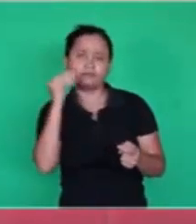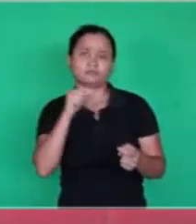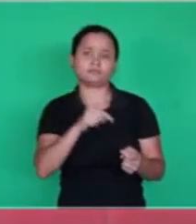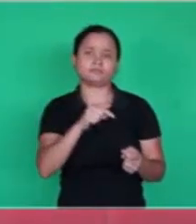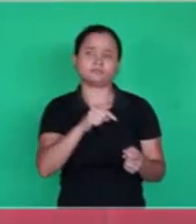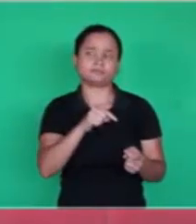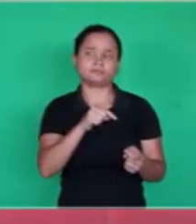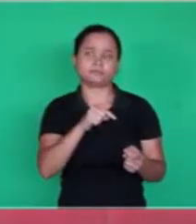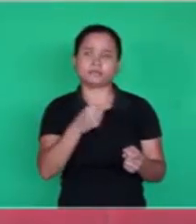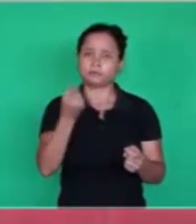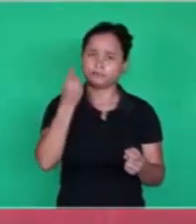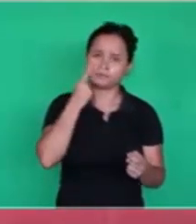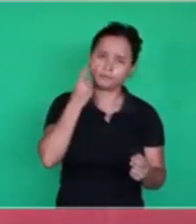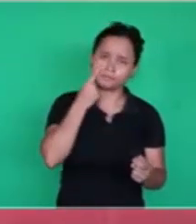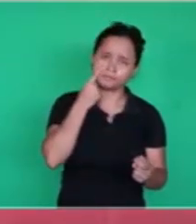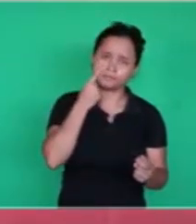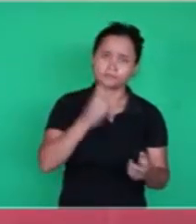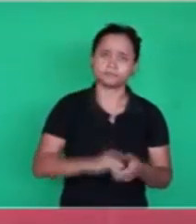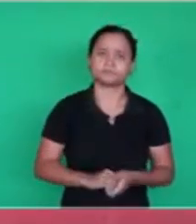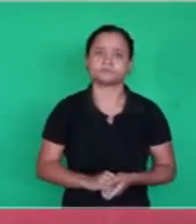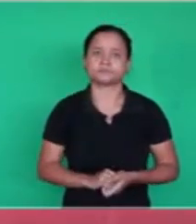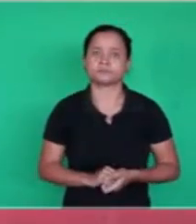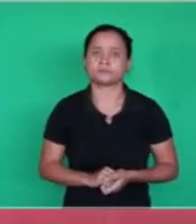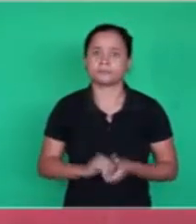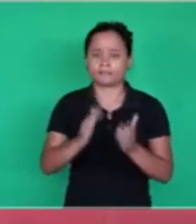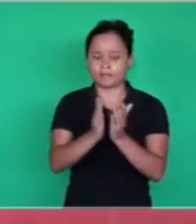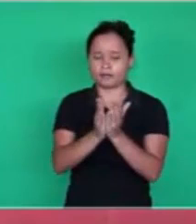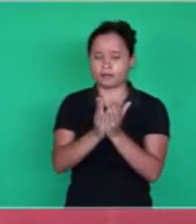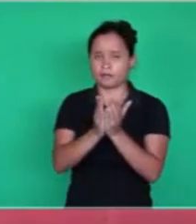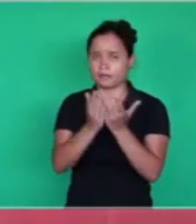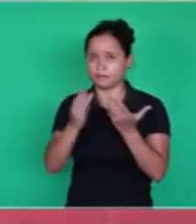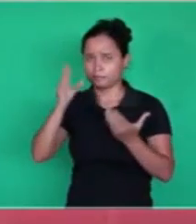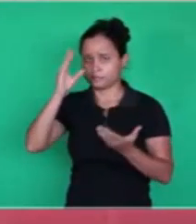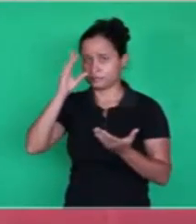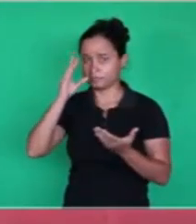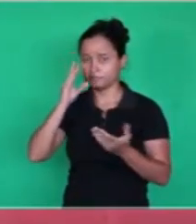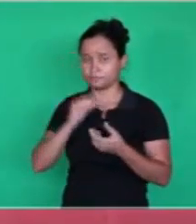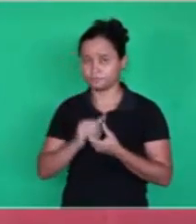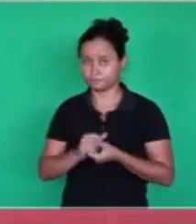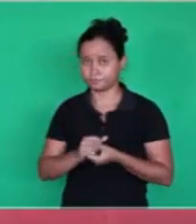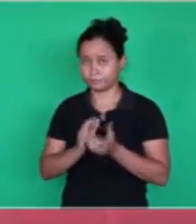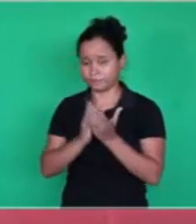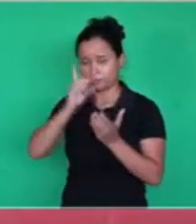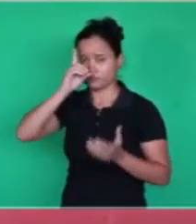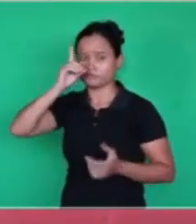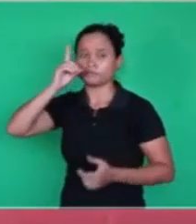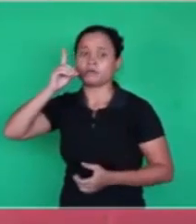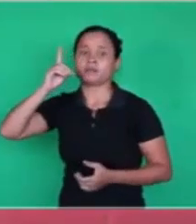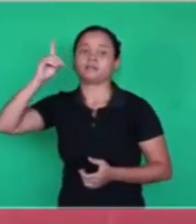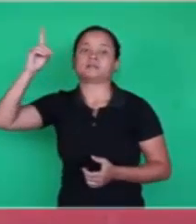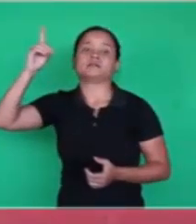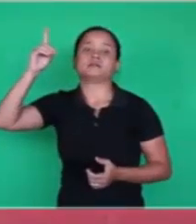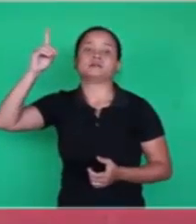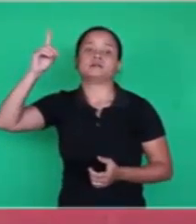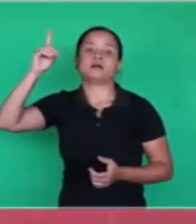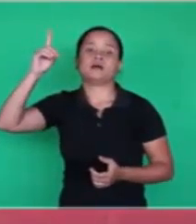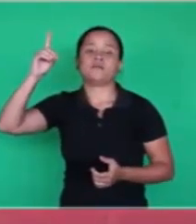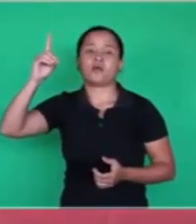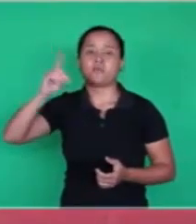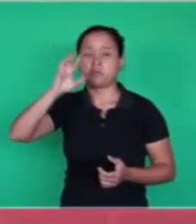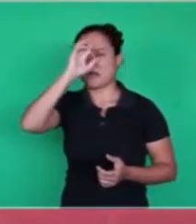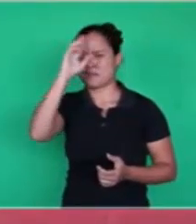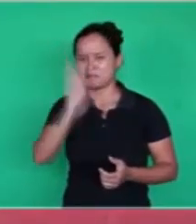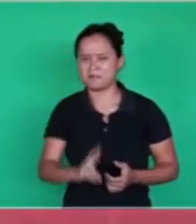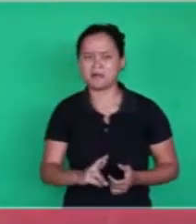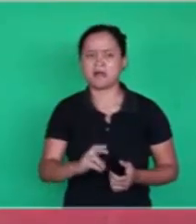So look here. The word itself is not just a letter or gesture disconnected